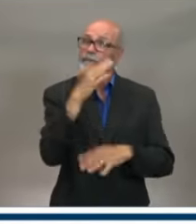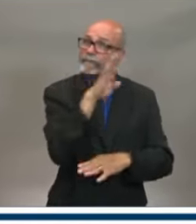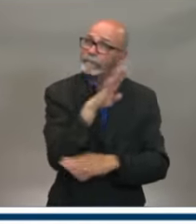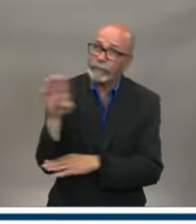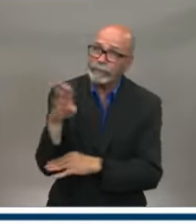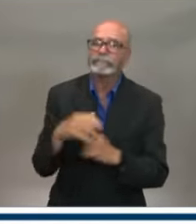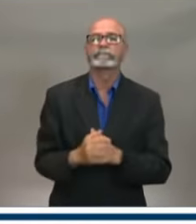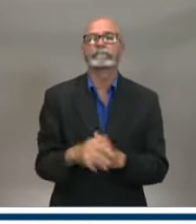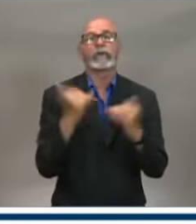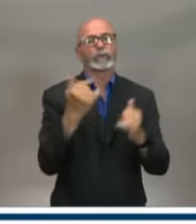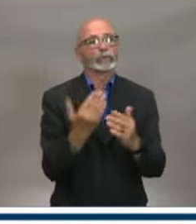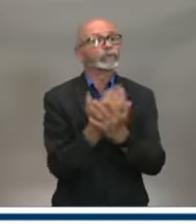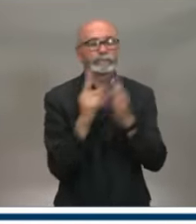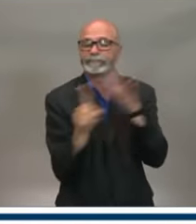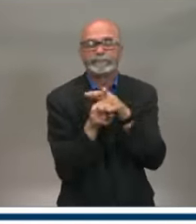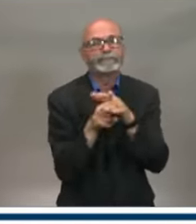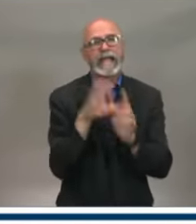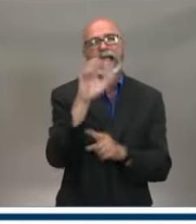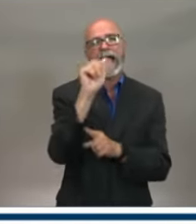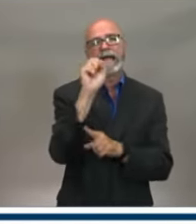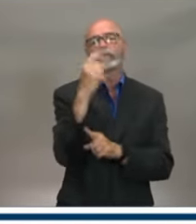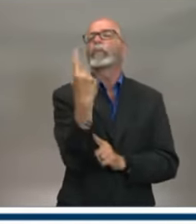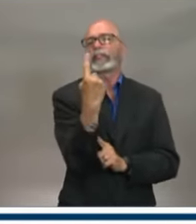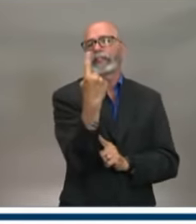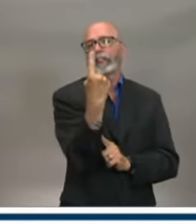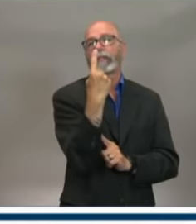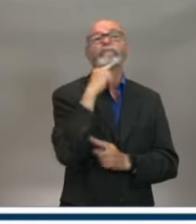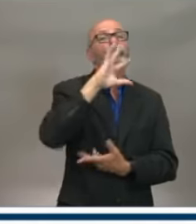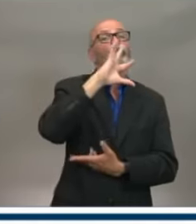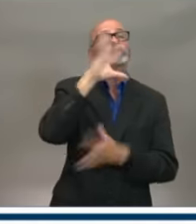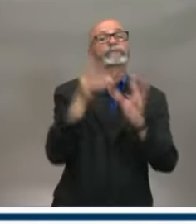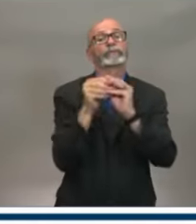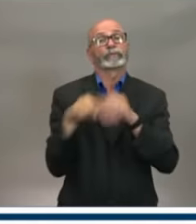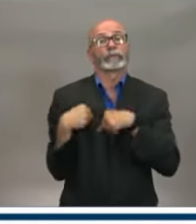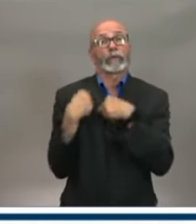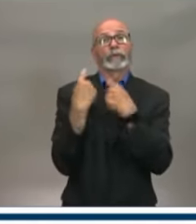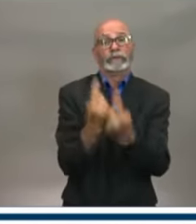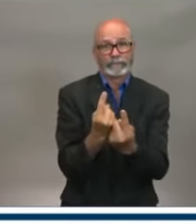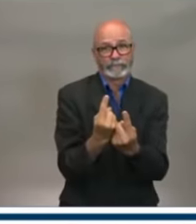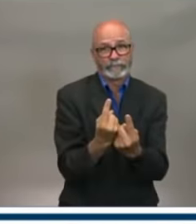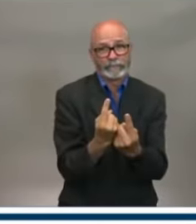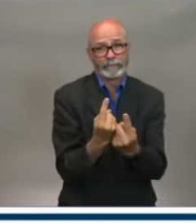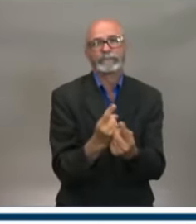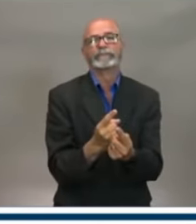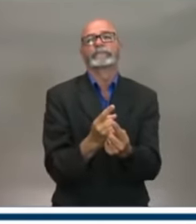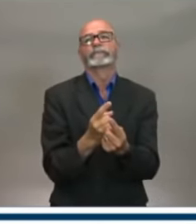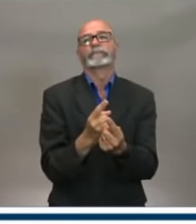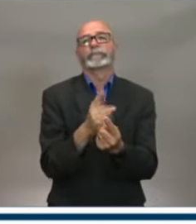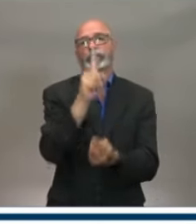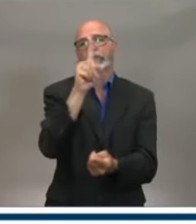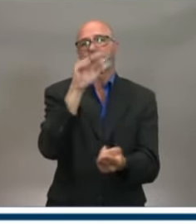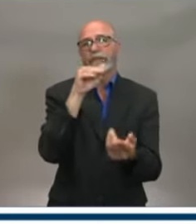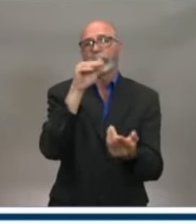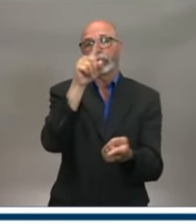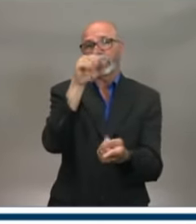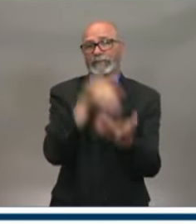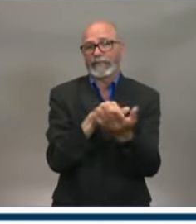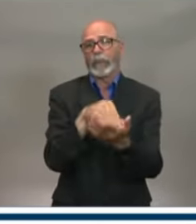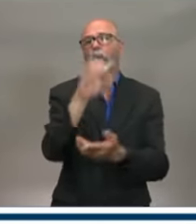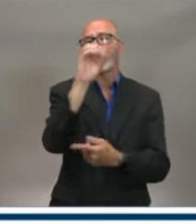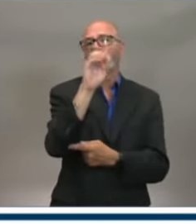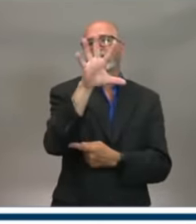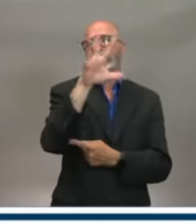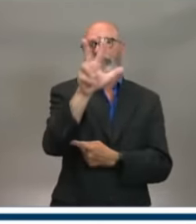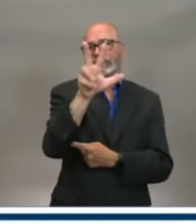of COVID-19, which brings the total number of confirmed cases in Nova Scotia to 1,053, and that this